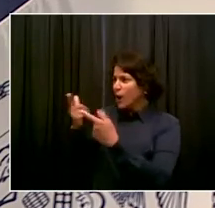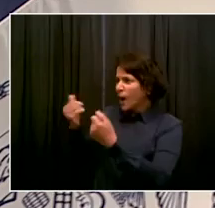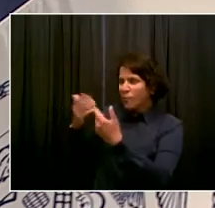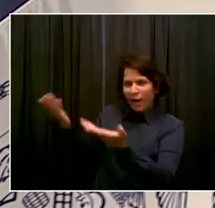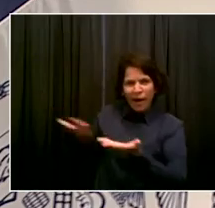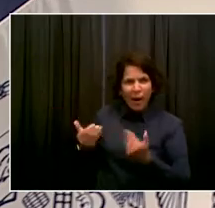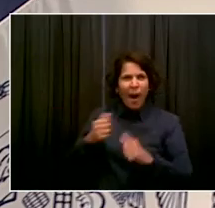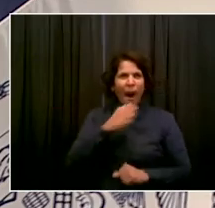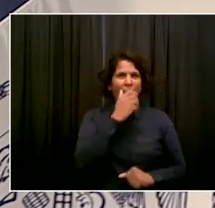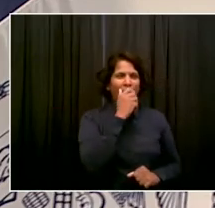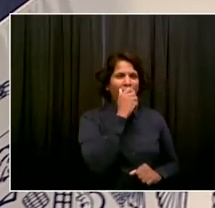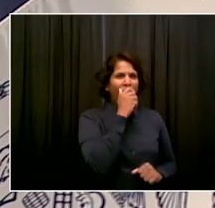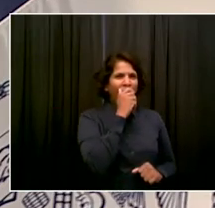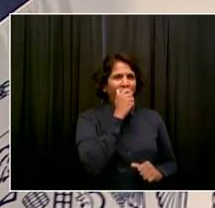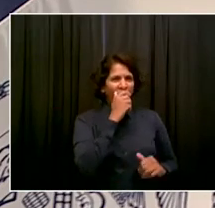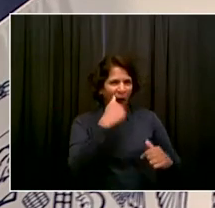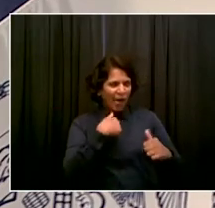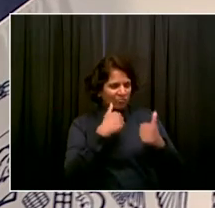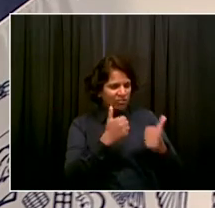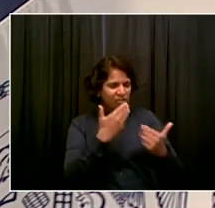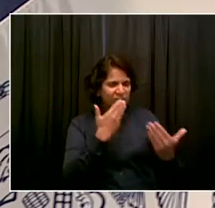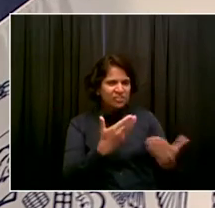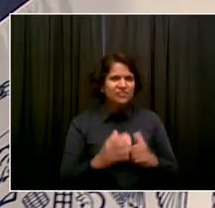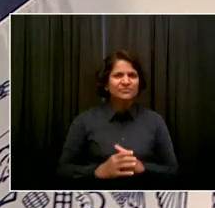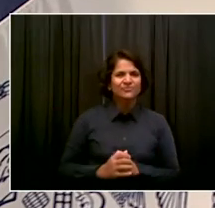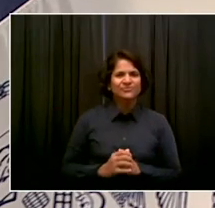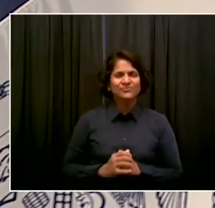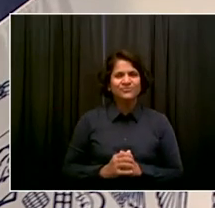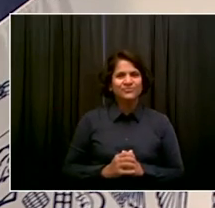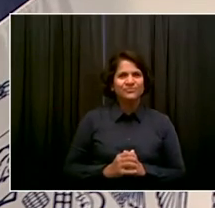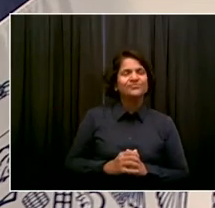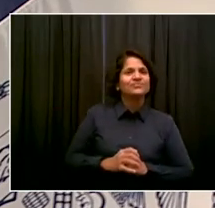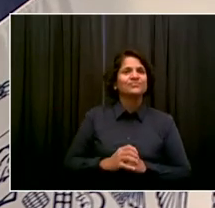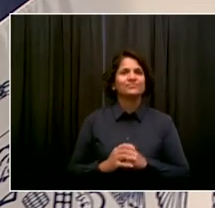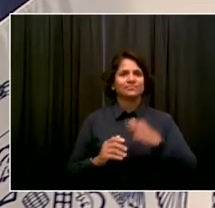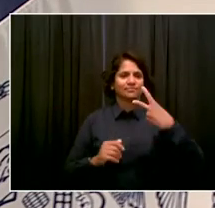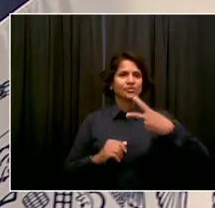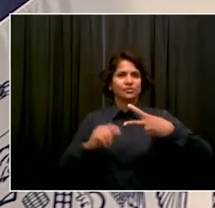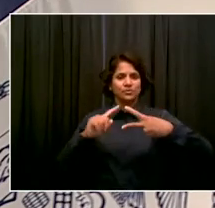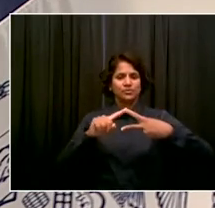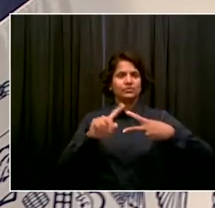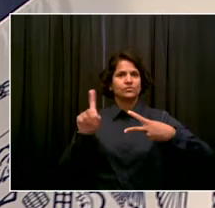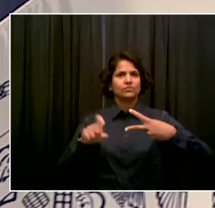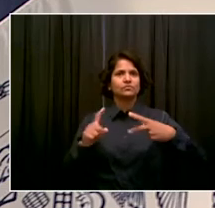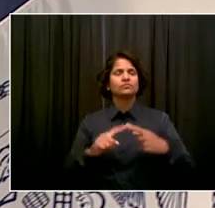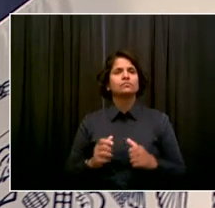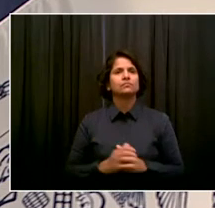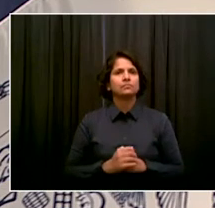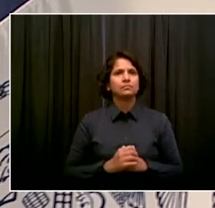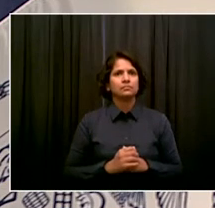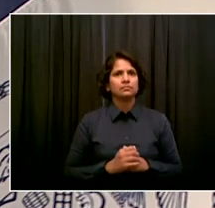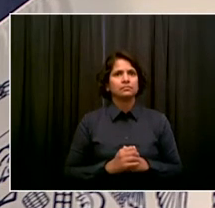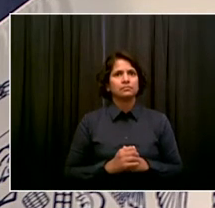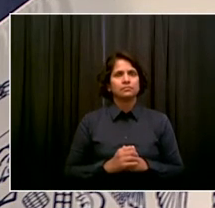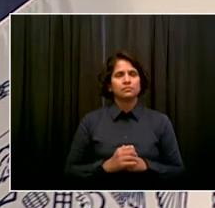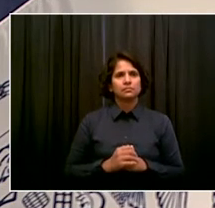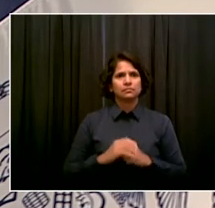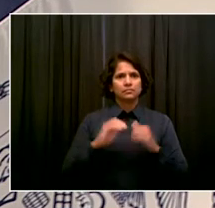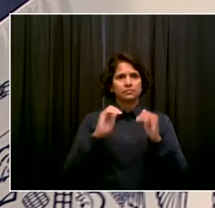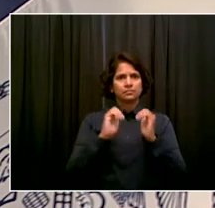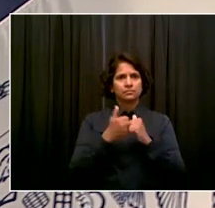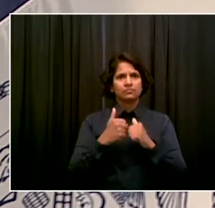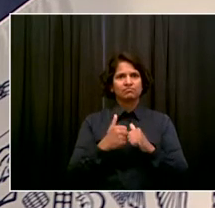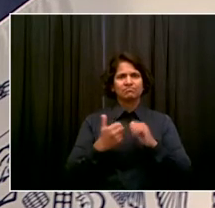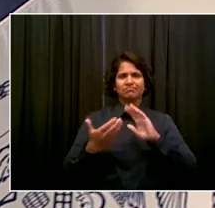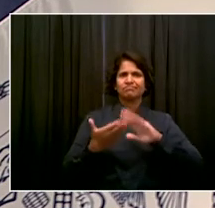Been great. Thank you for asking. My first question is, how is this pass going to work if you're not from New York City, like